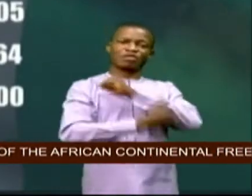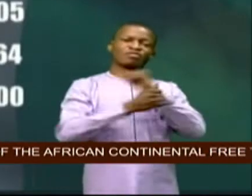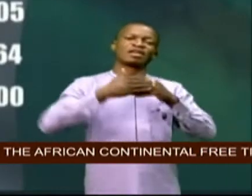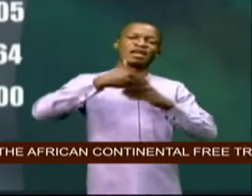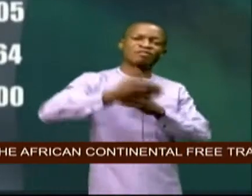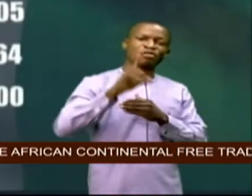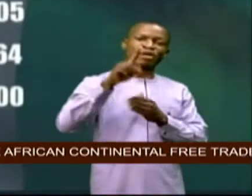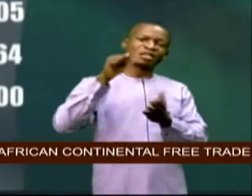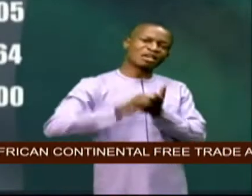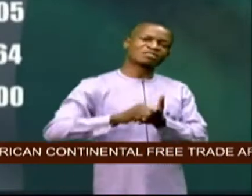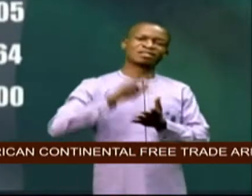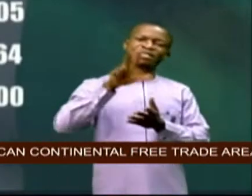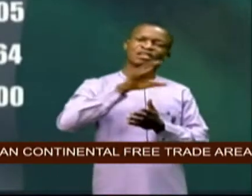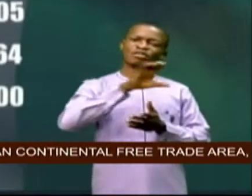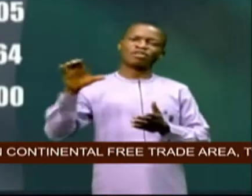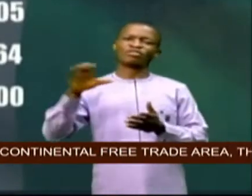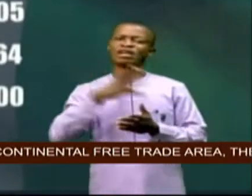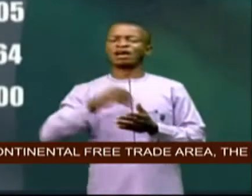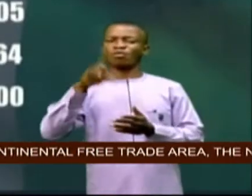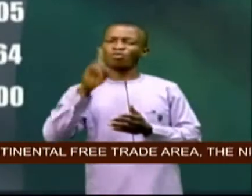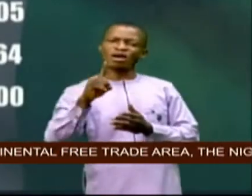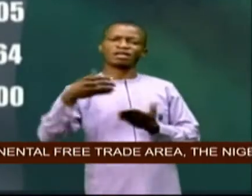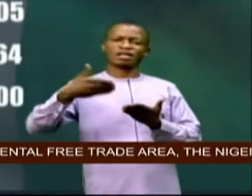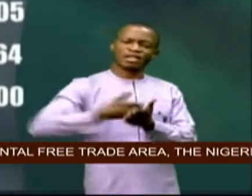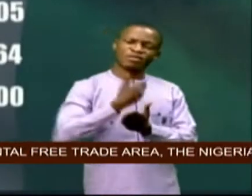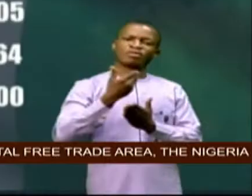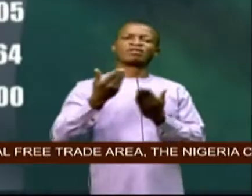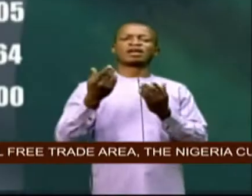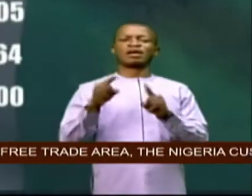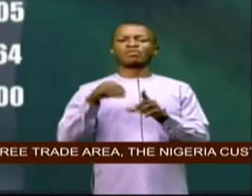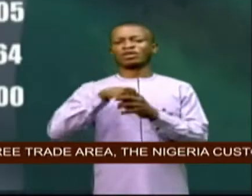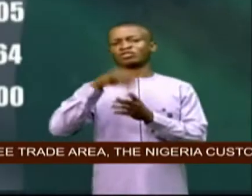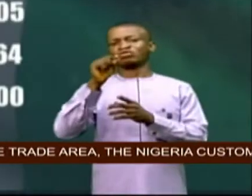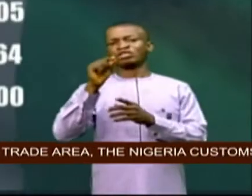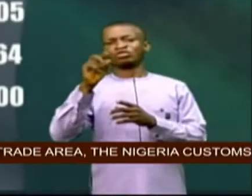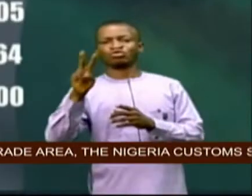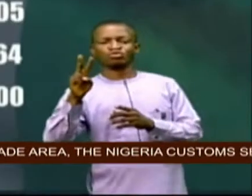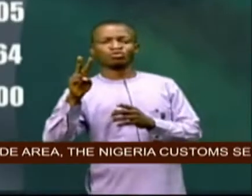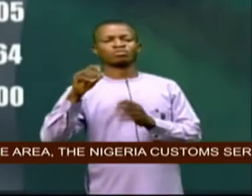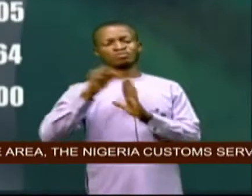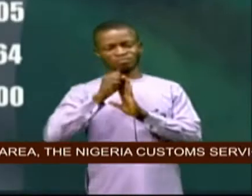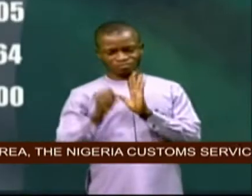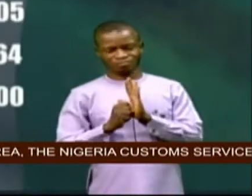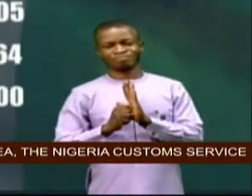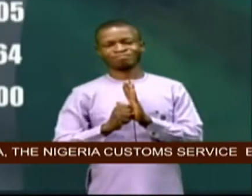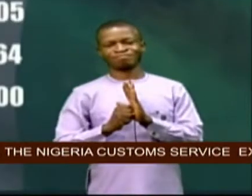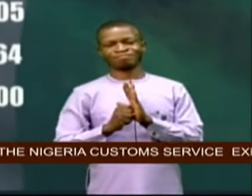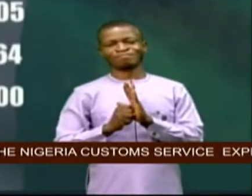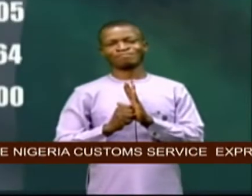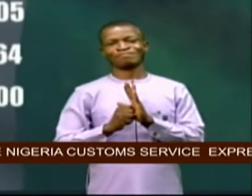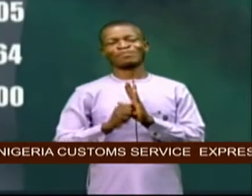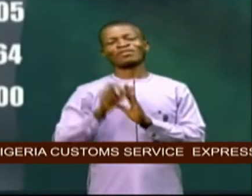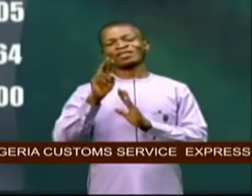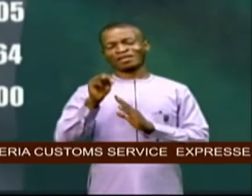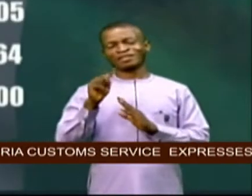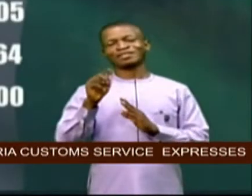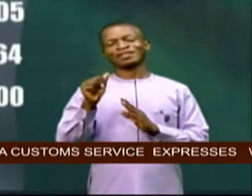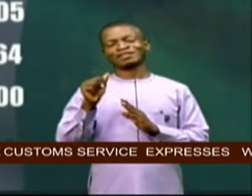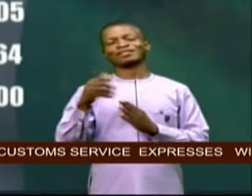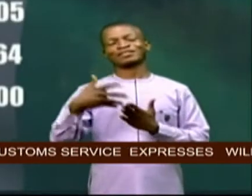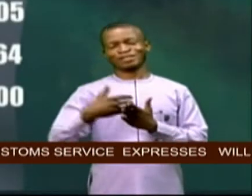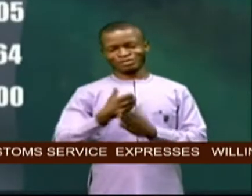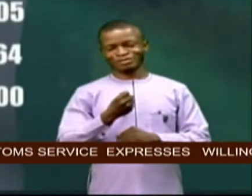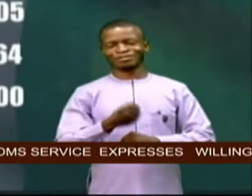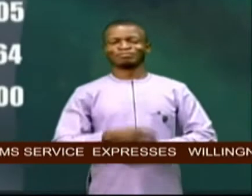1301 new cases were found in 22 states joice on metu and tn